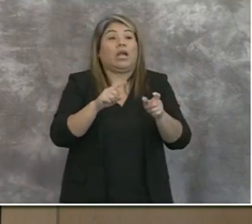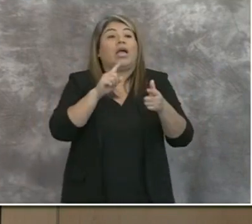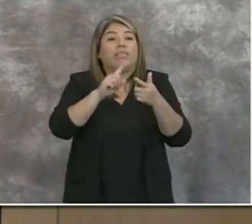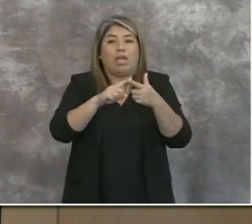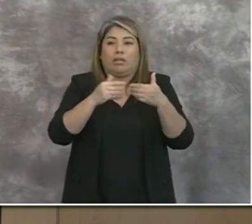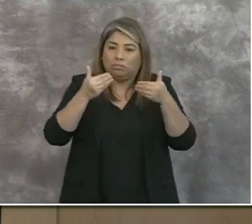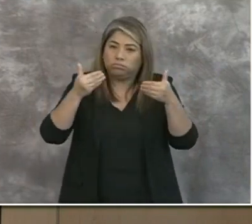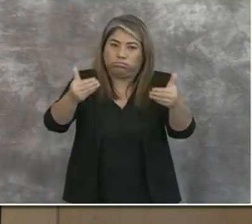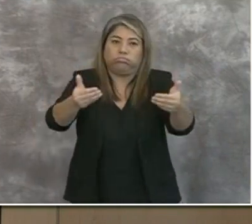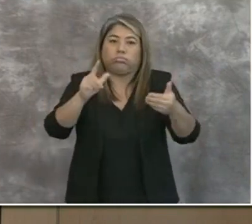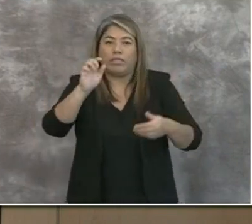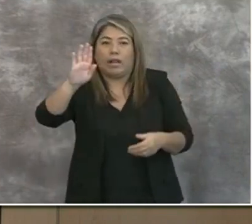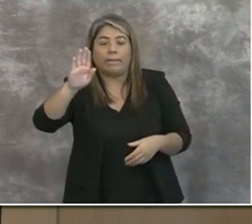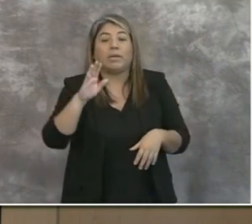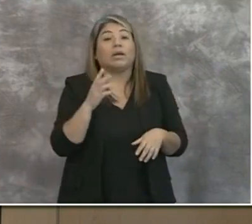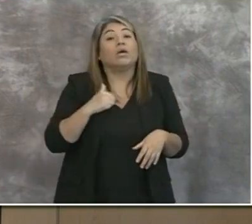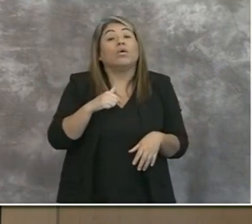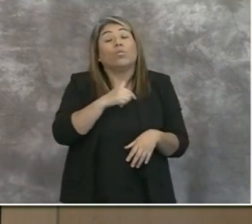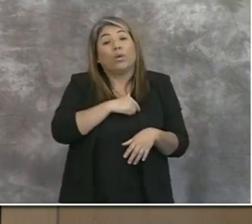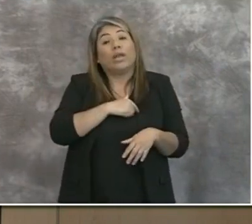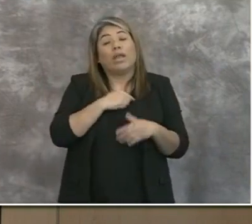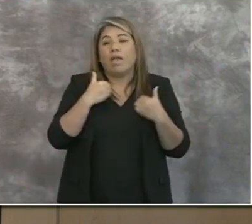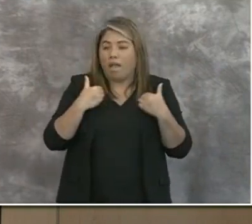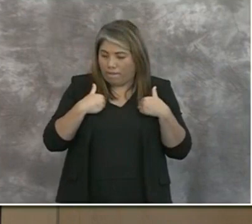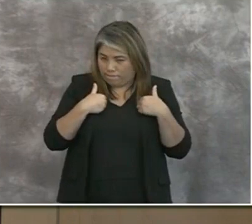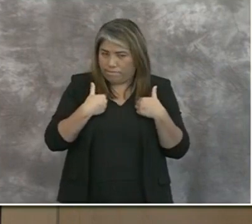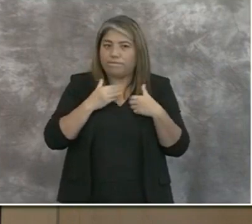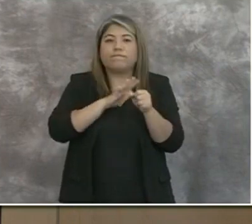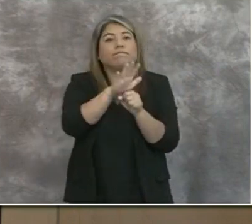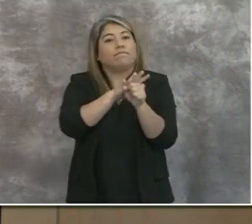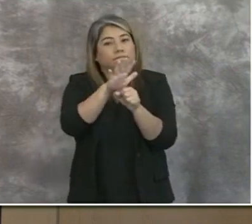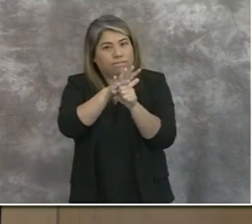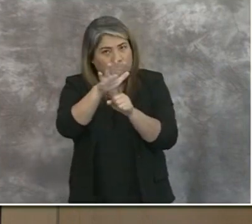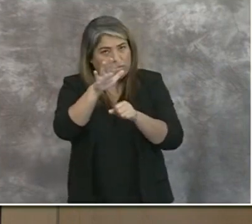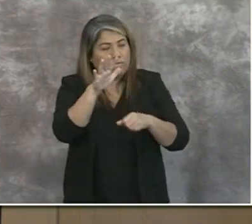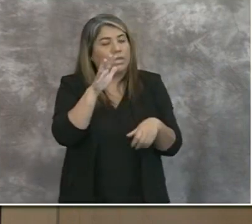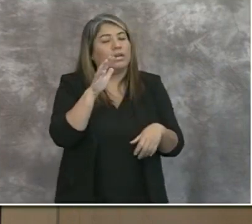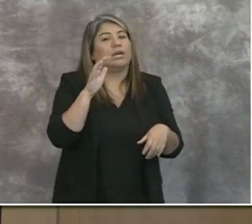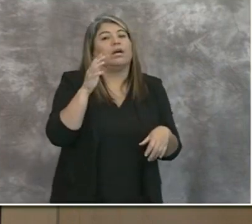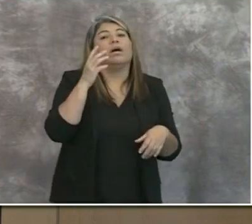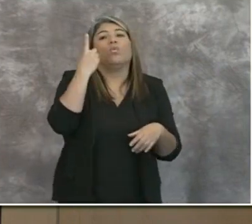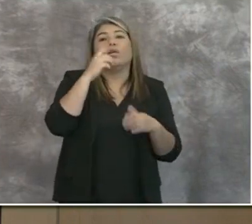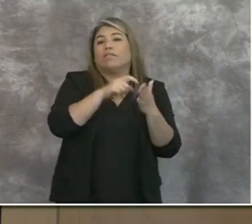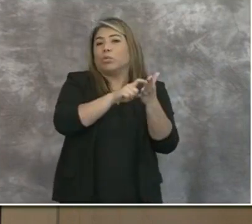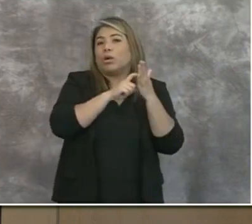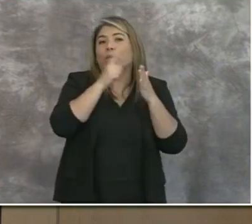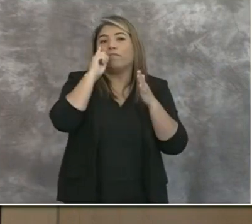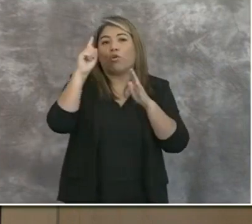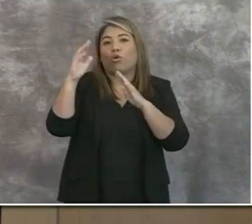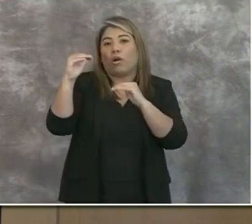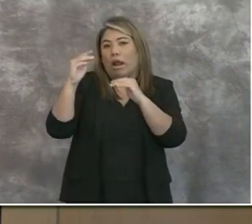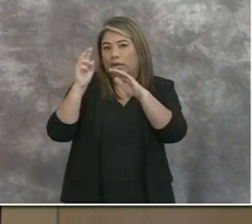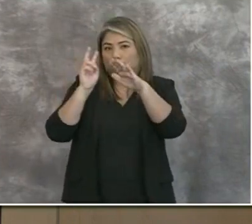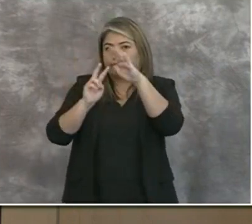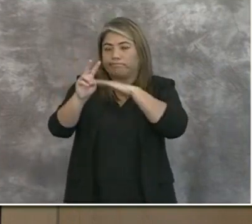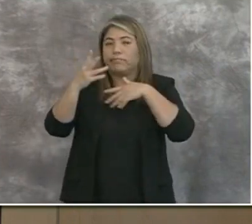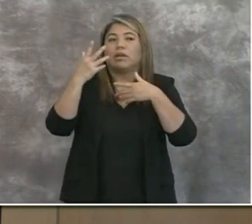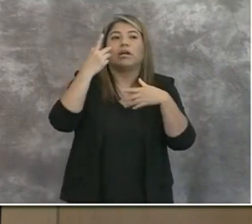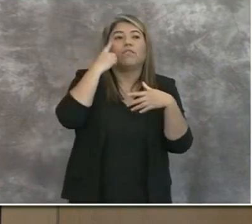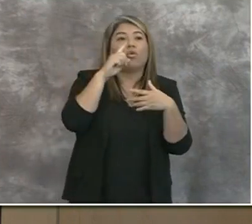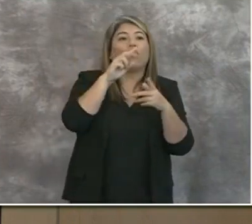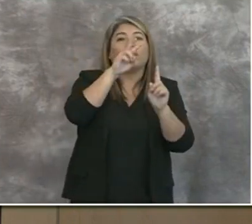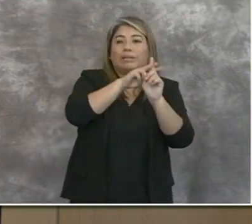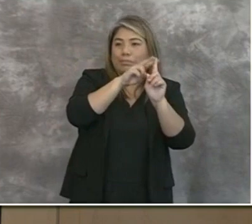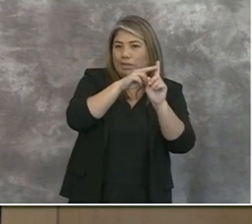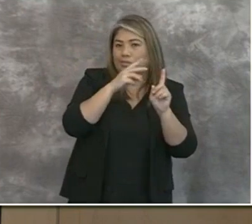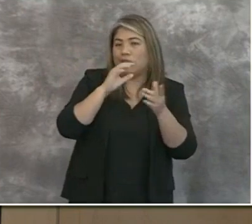tested. We clearly have the capacity. That was one of the requirements for the attestation application that